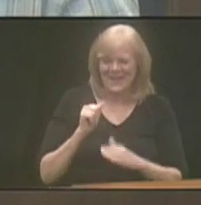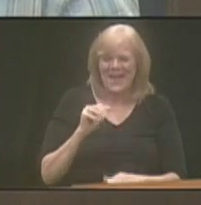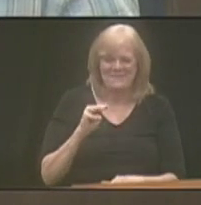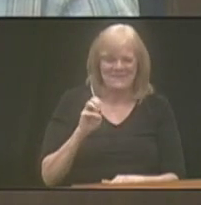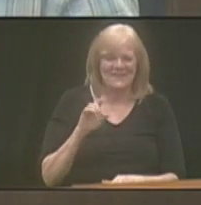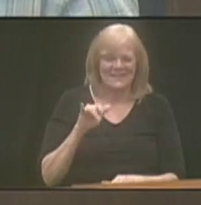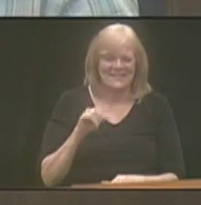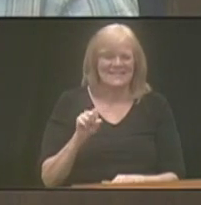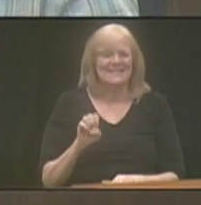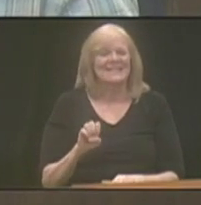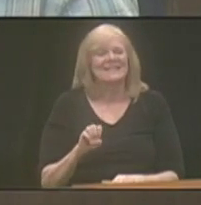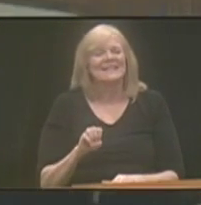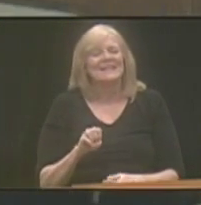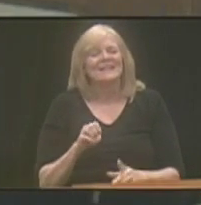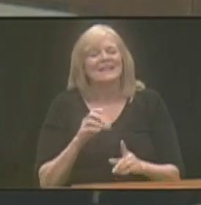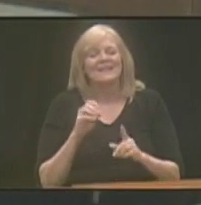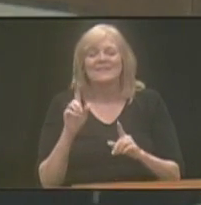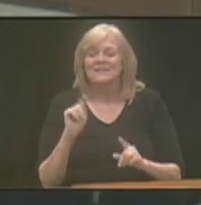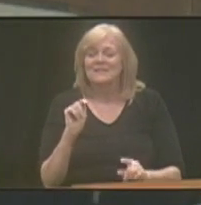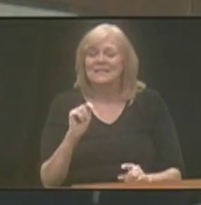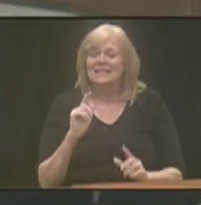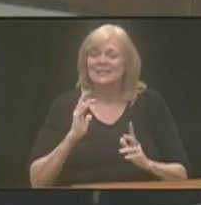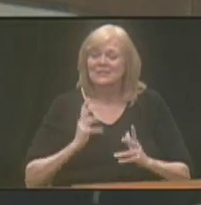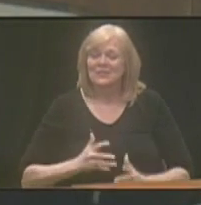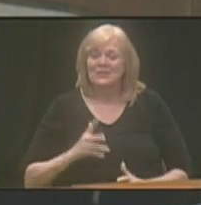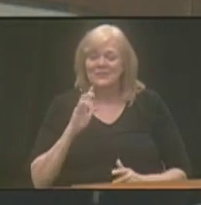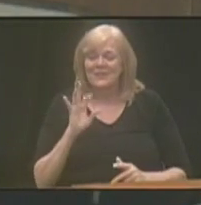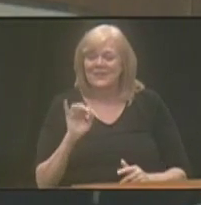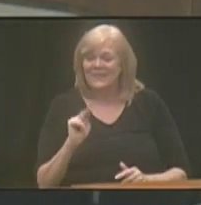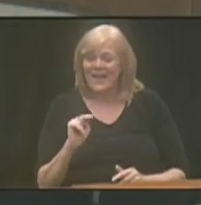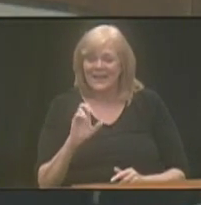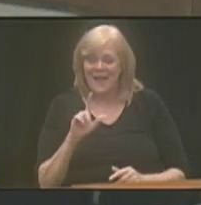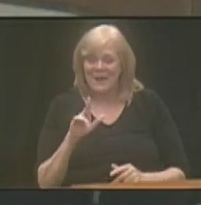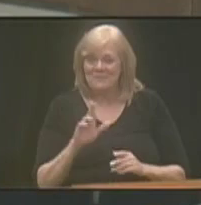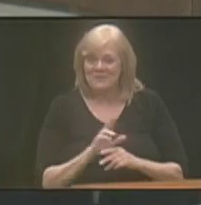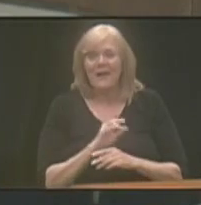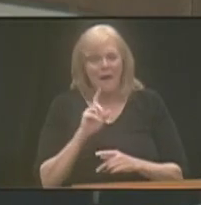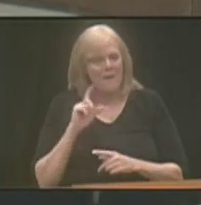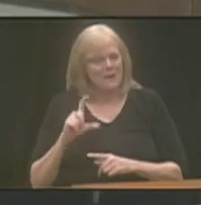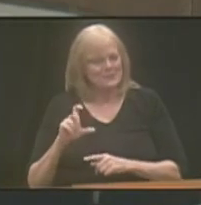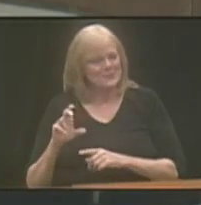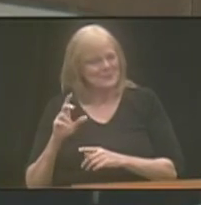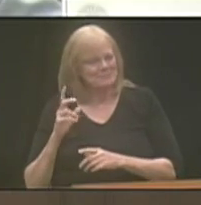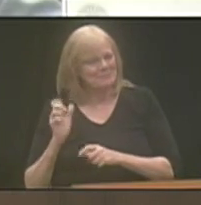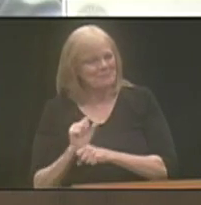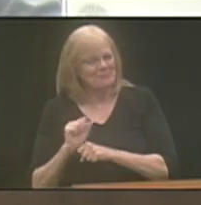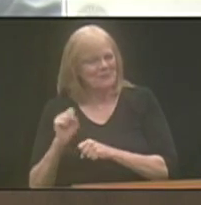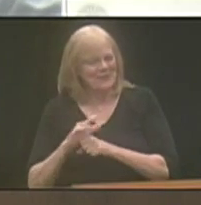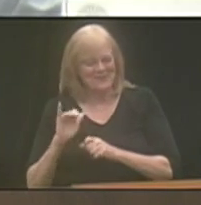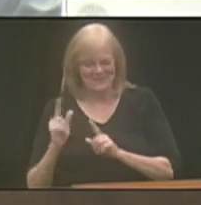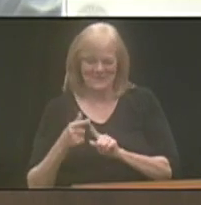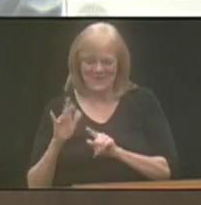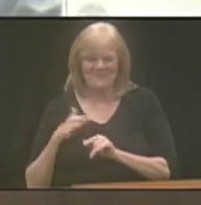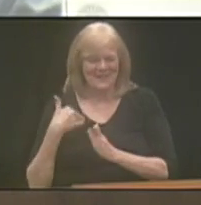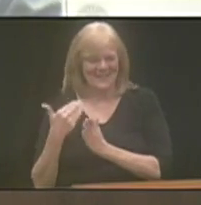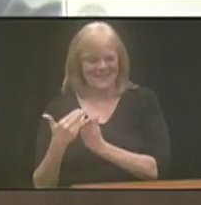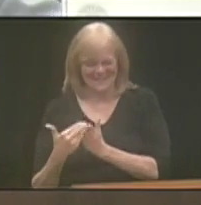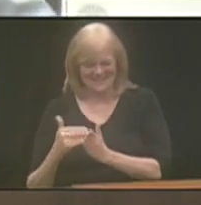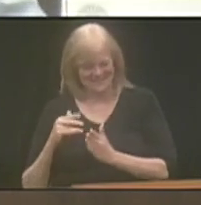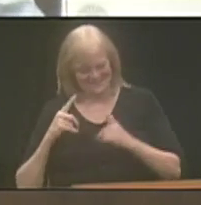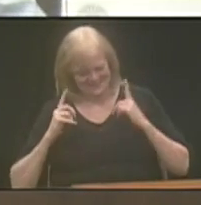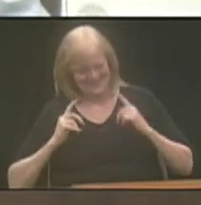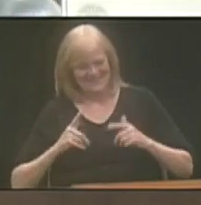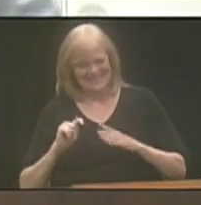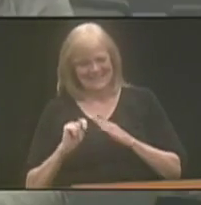All good. And if there's like a t-shirt for the fan club, let us know. Yeah, I should work on that. You'll be the first on my list. Absolutely. Terrific idea.